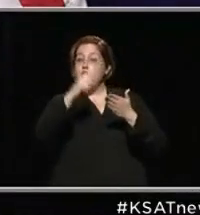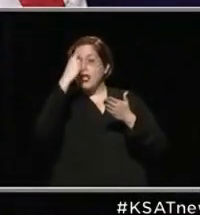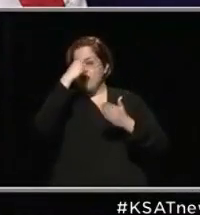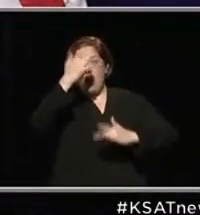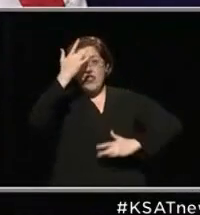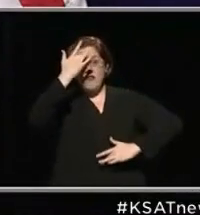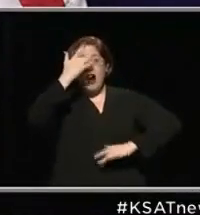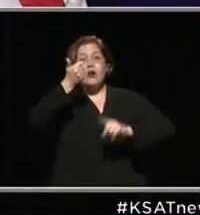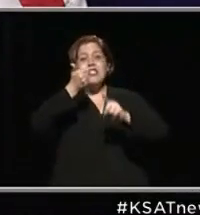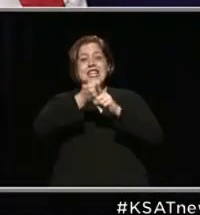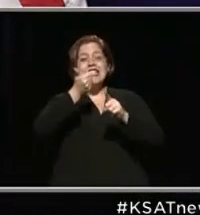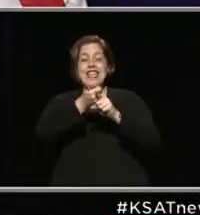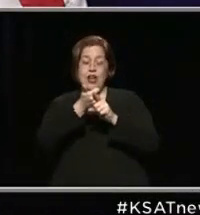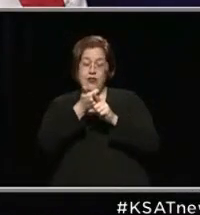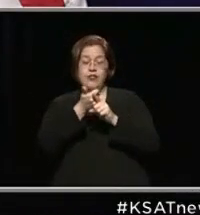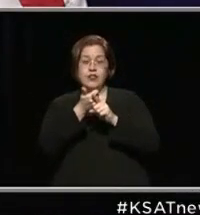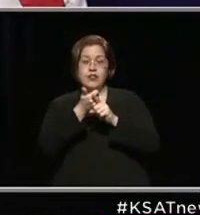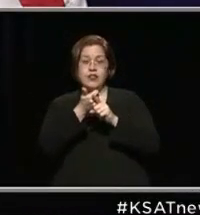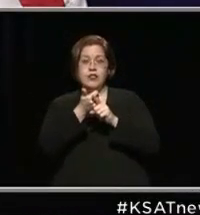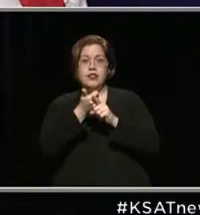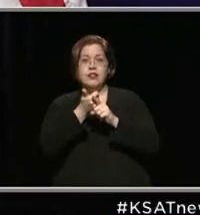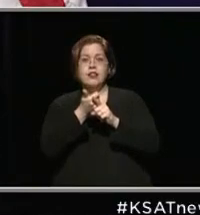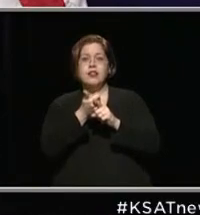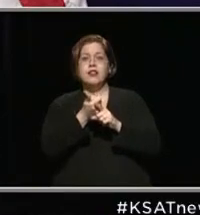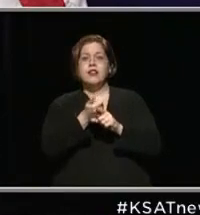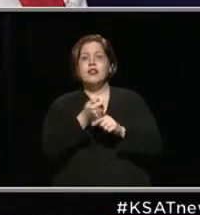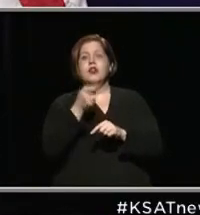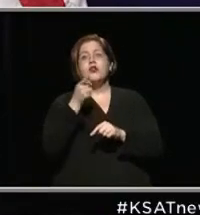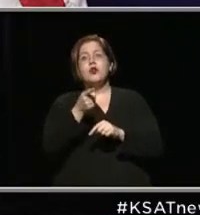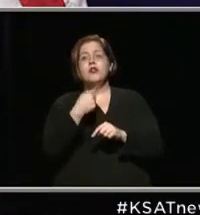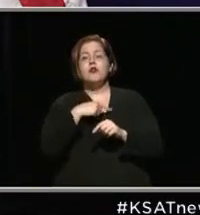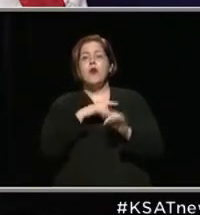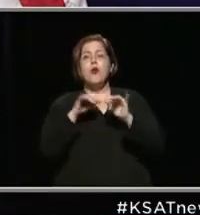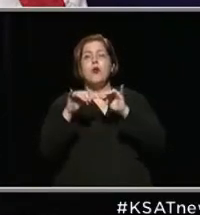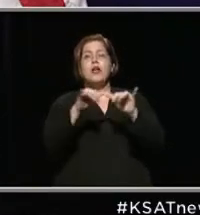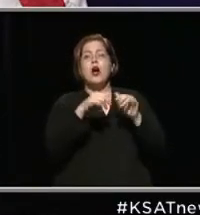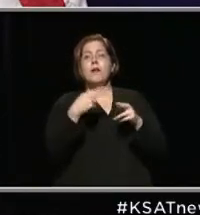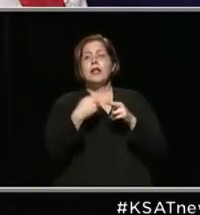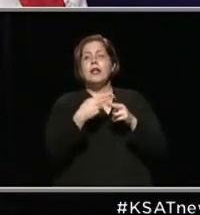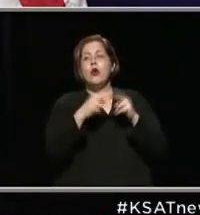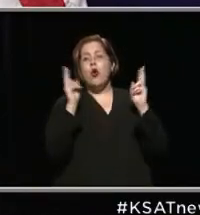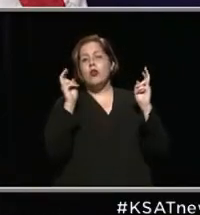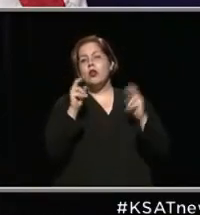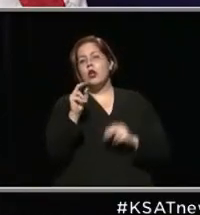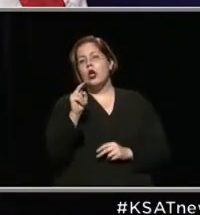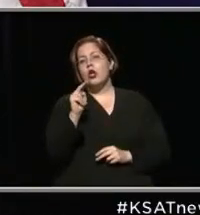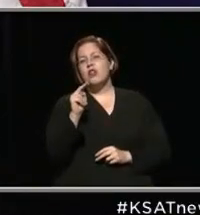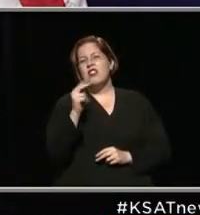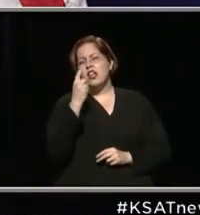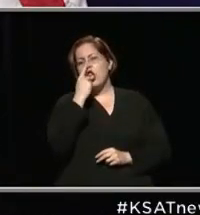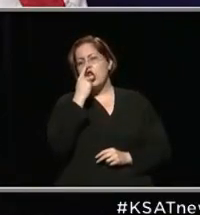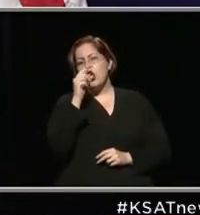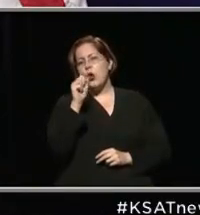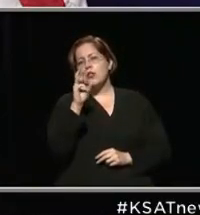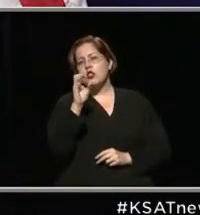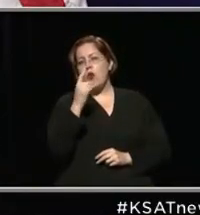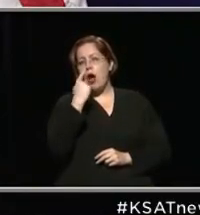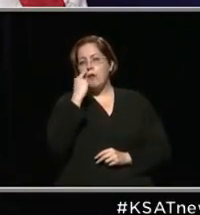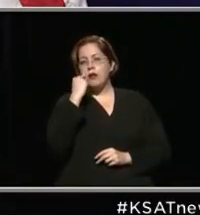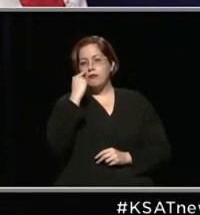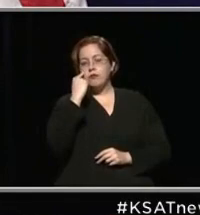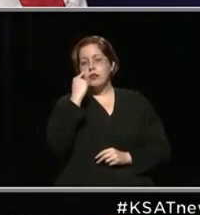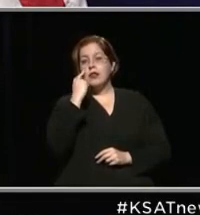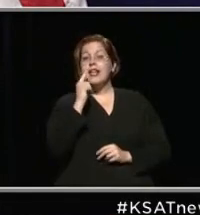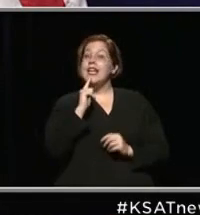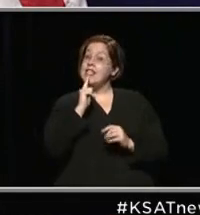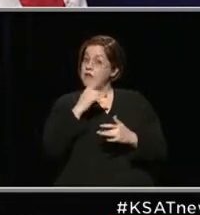the virus in the individual. So this is what we are commonly known as the nose swab. And so it's a